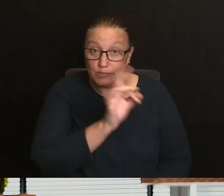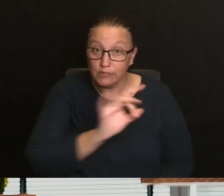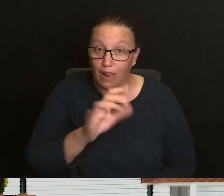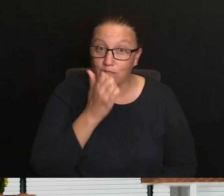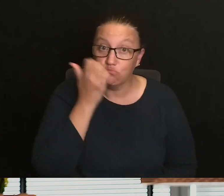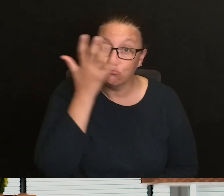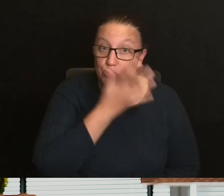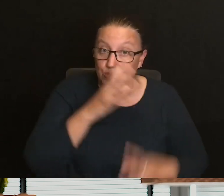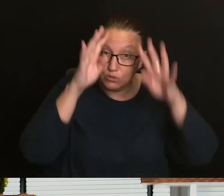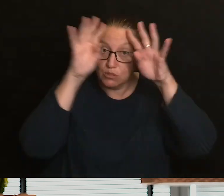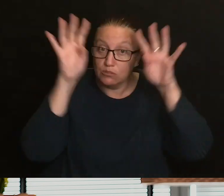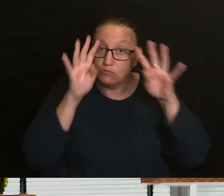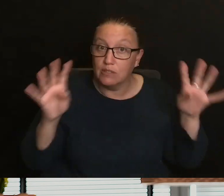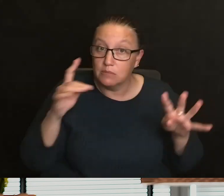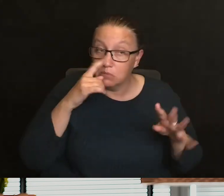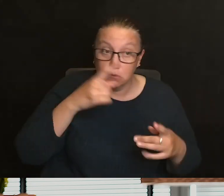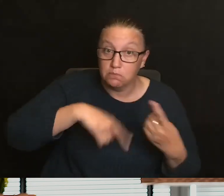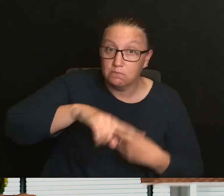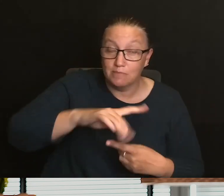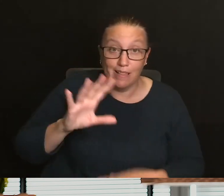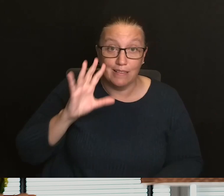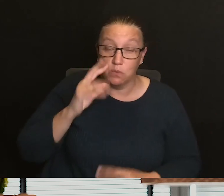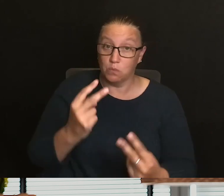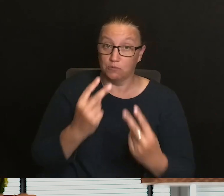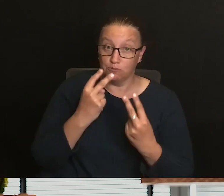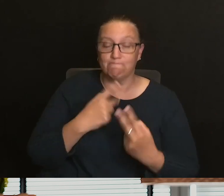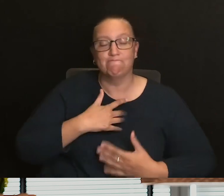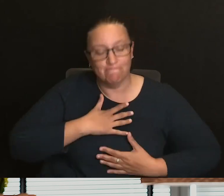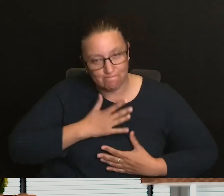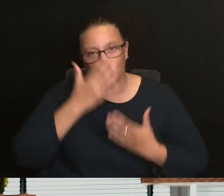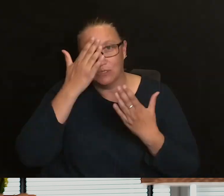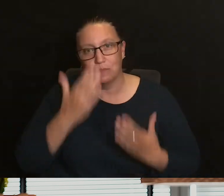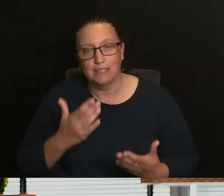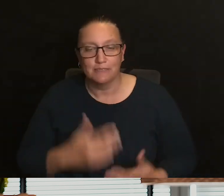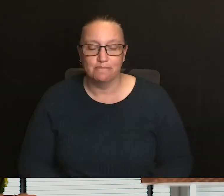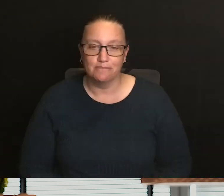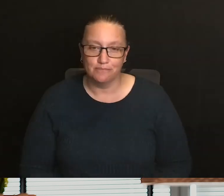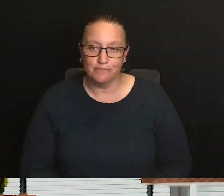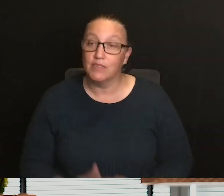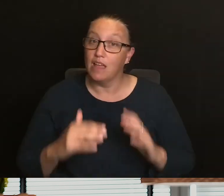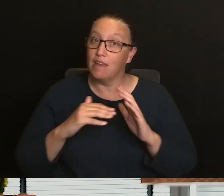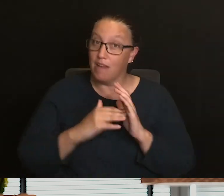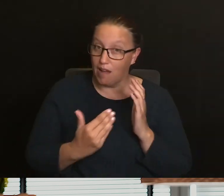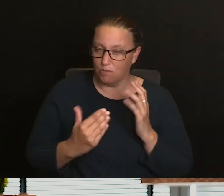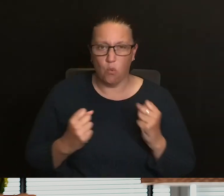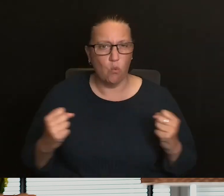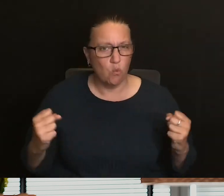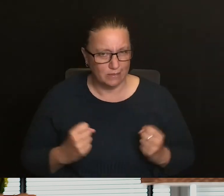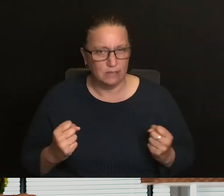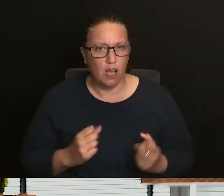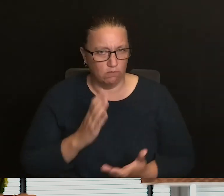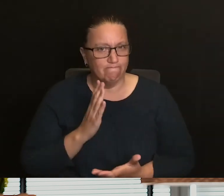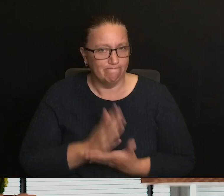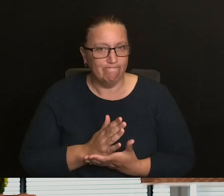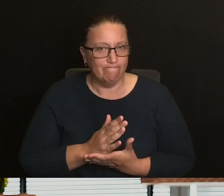Aboriginal and Torres Strait Islander peoples who are listening today. We are well into winter now, and that means that